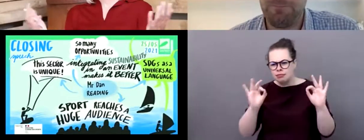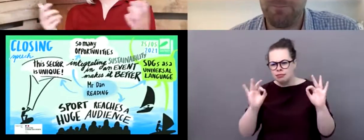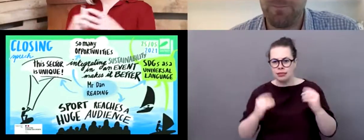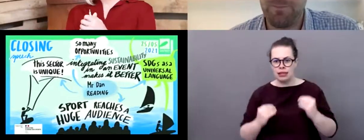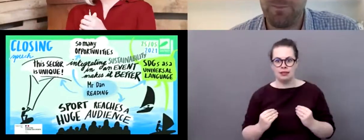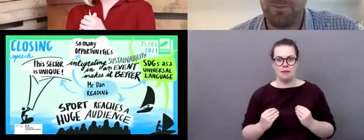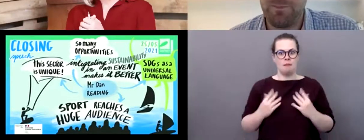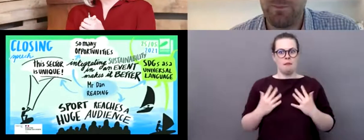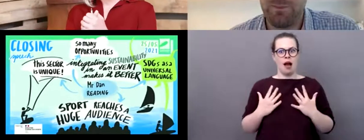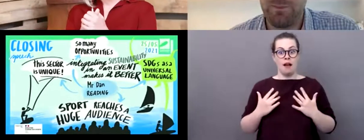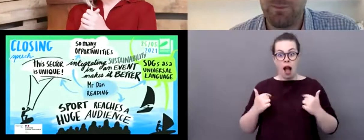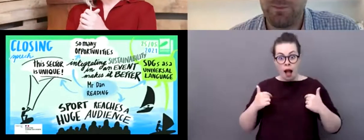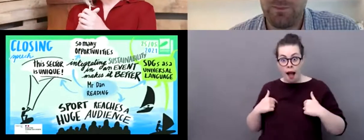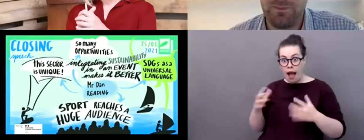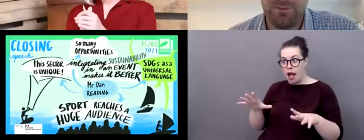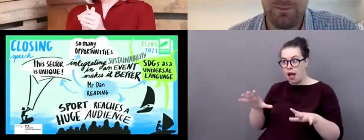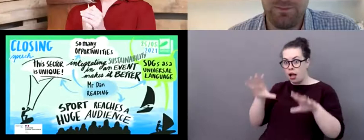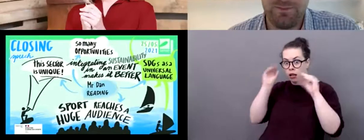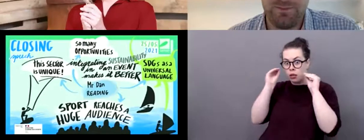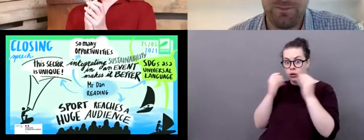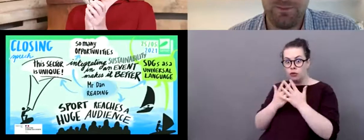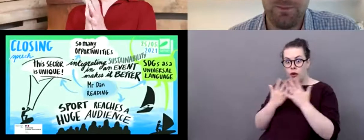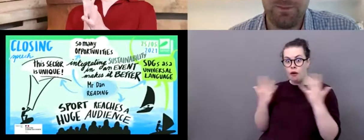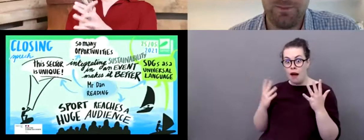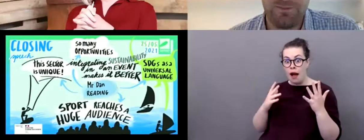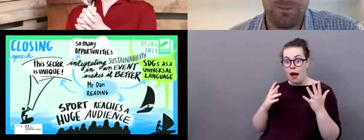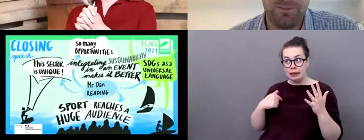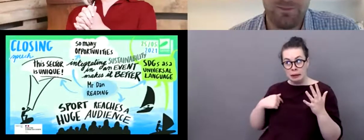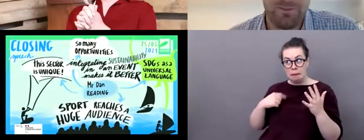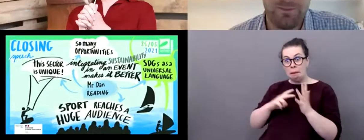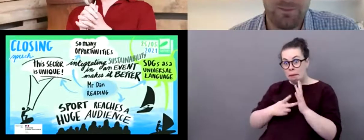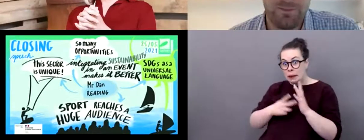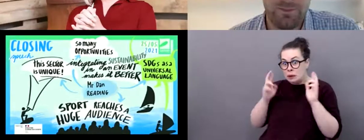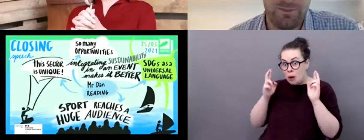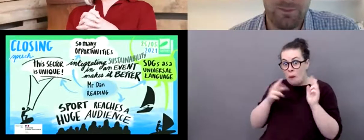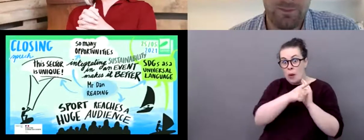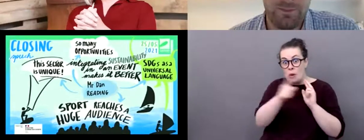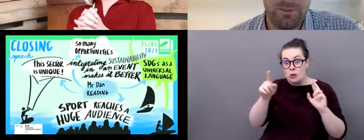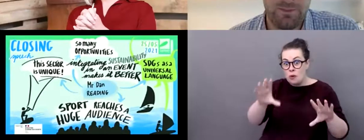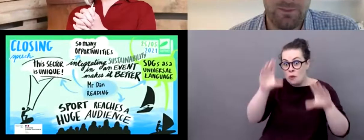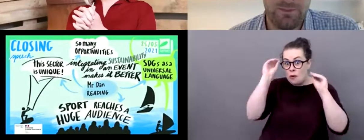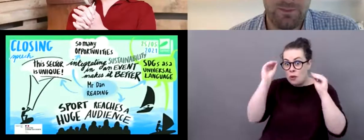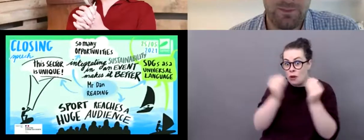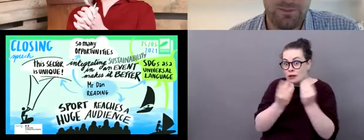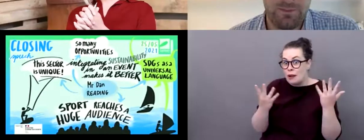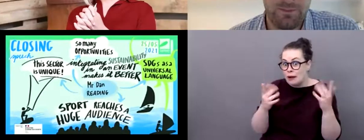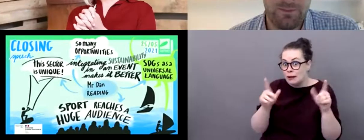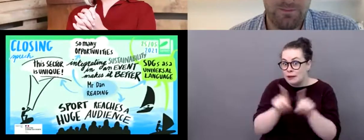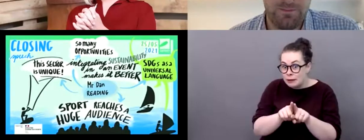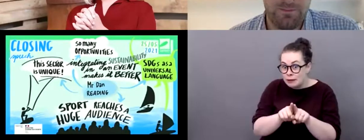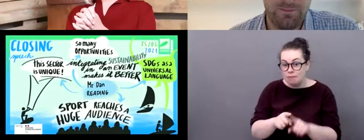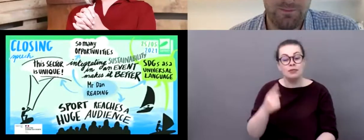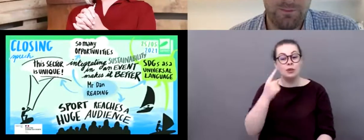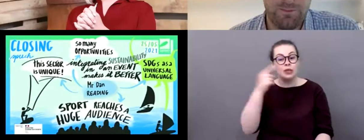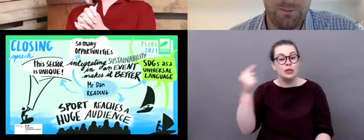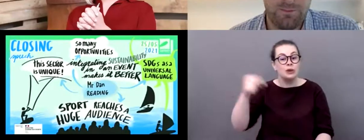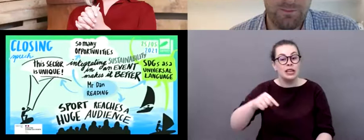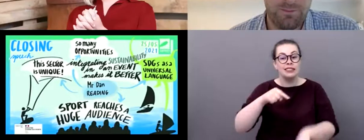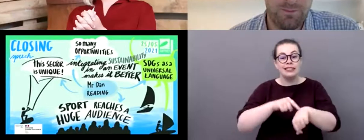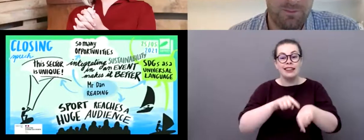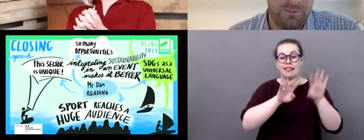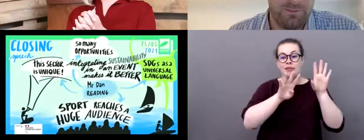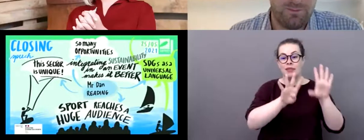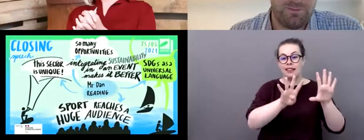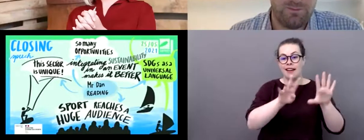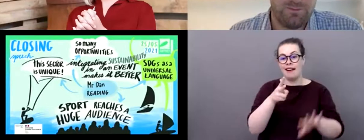much. So I guess the public learned a lot too. Thank you very much. We'll see you tomorrow, tomorrow, half past nine for the